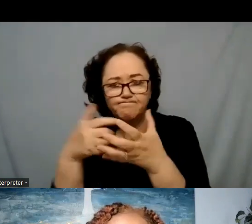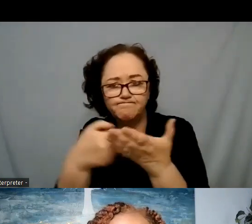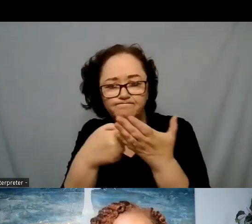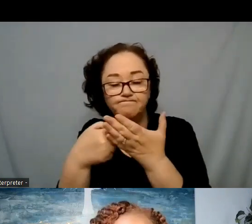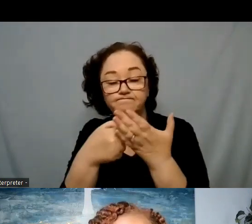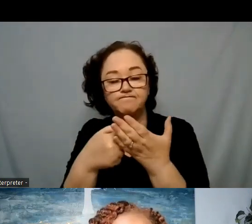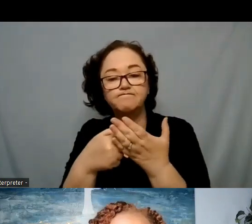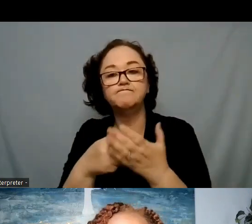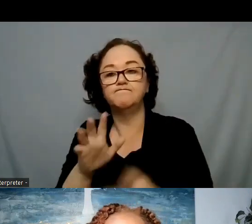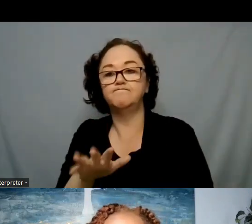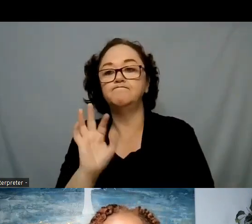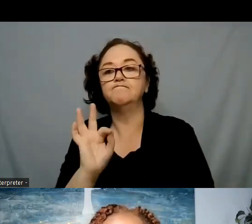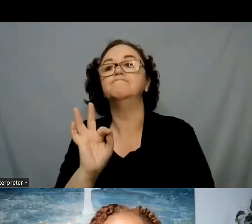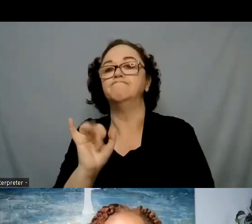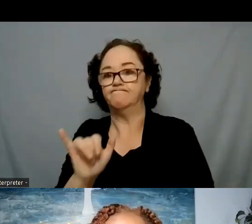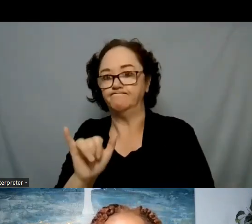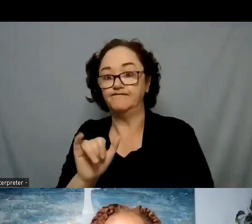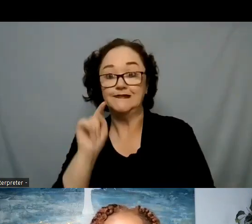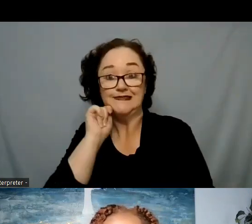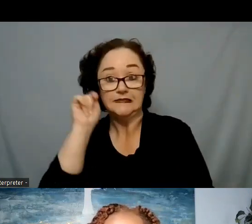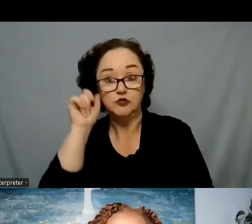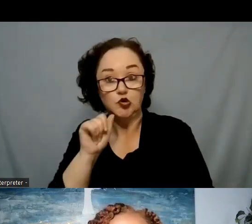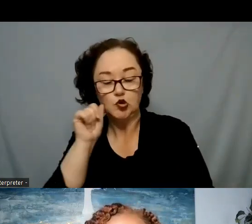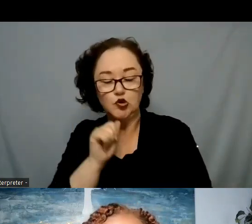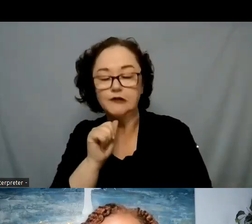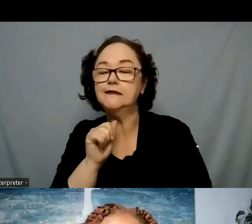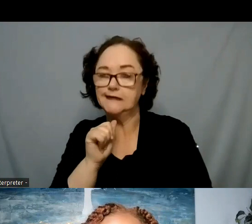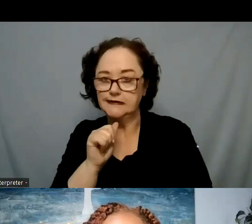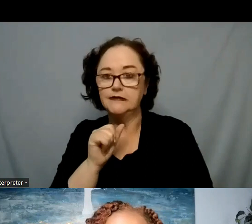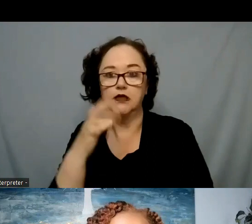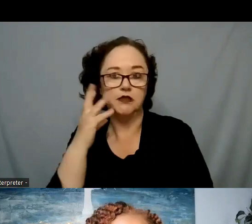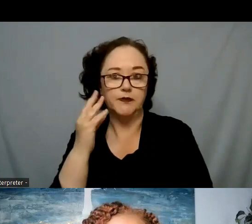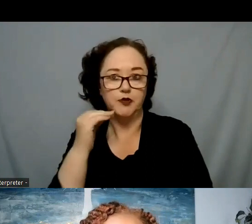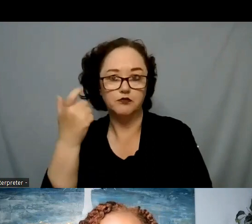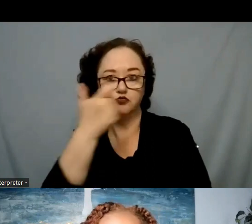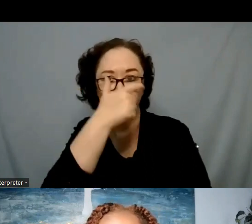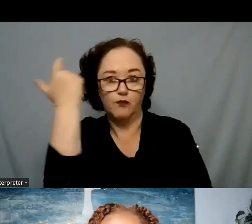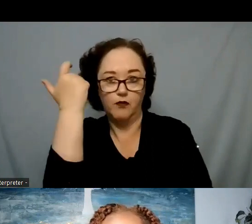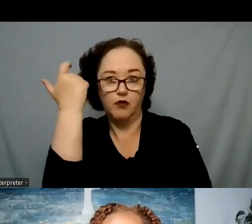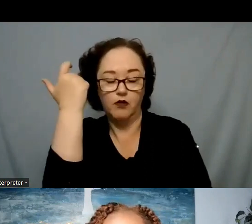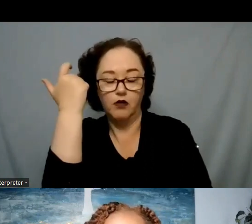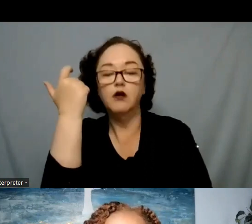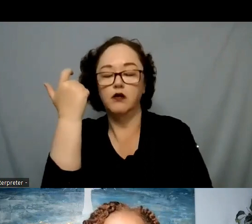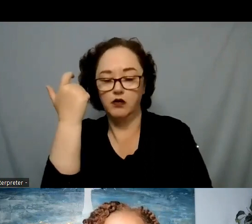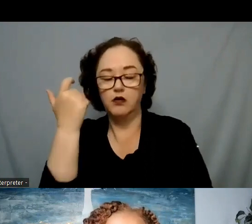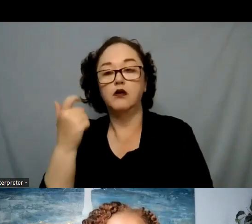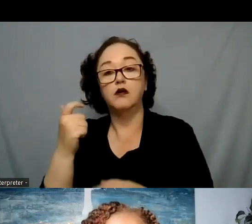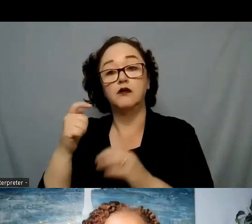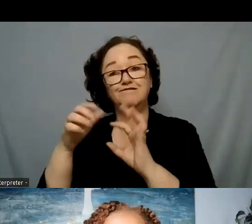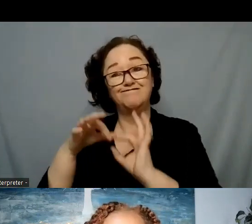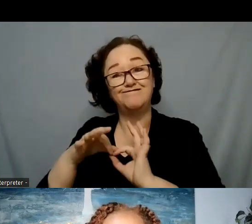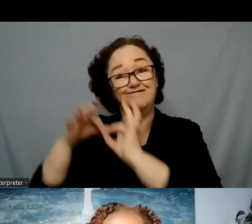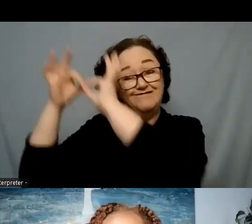experienced a trauma and that was impacting them spiritually. They are